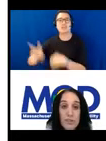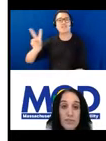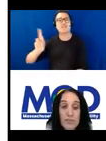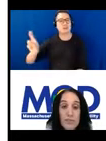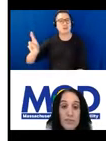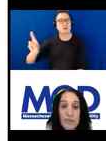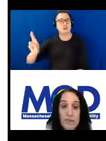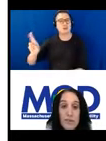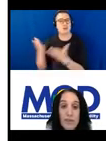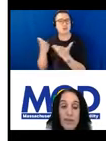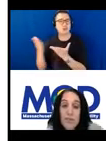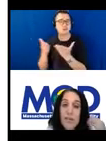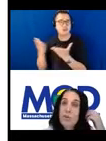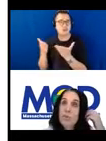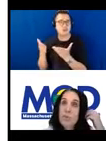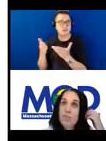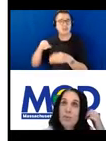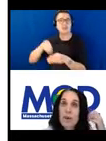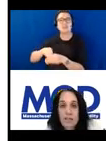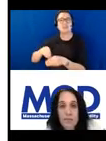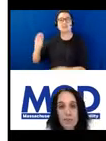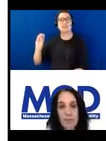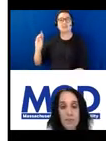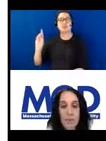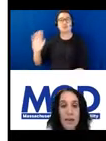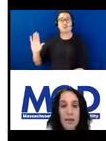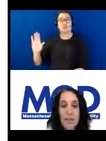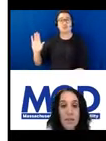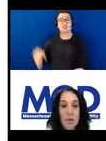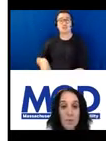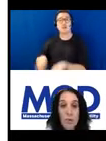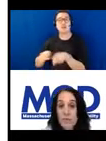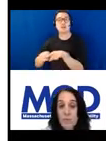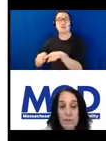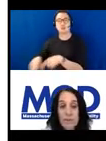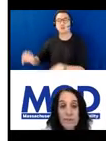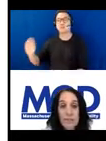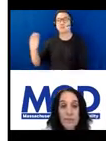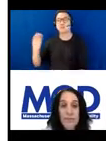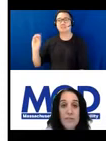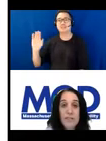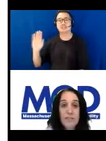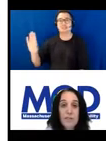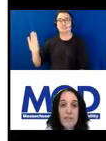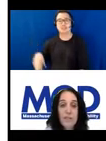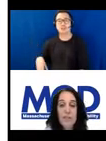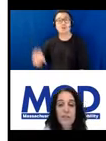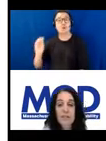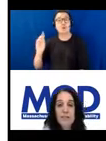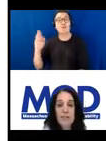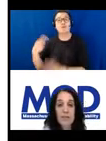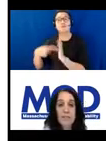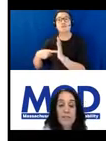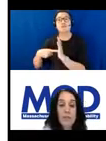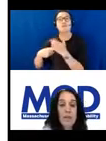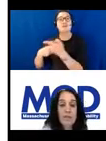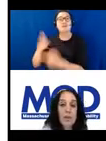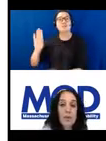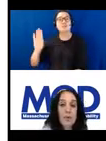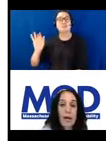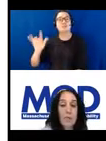services at the Mass Rehab Commission and Mass Commission for the Blind, or independent living services from the independent living centers.